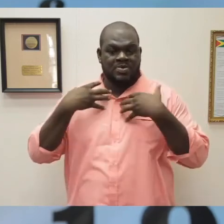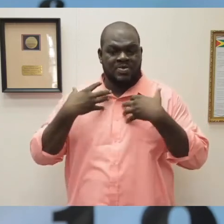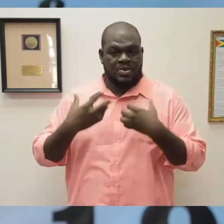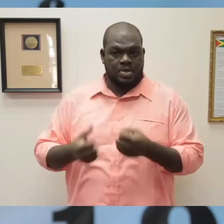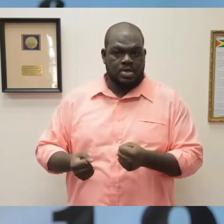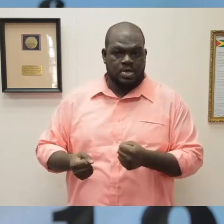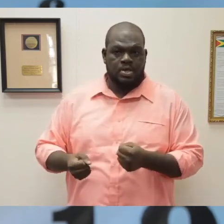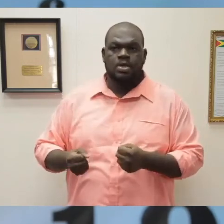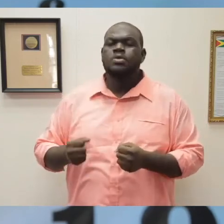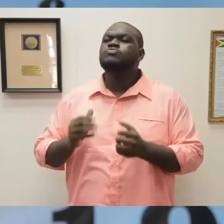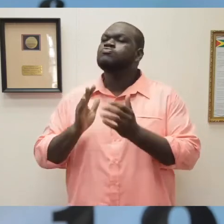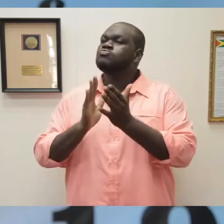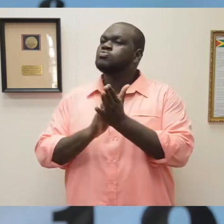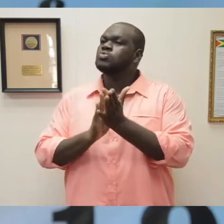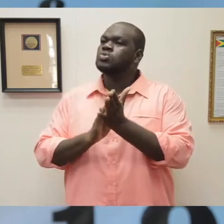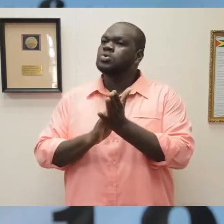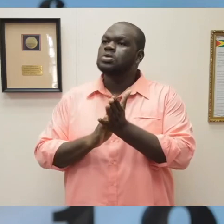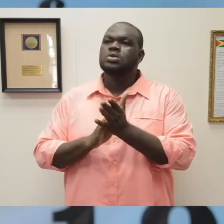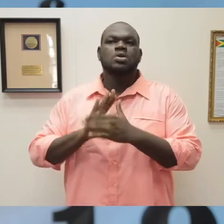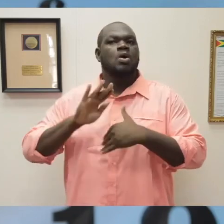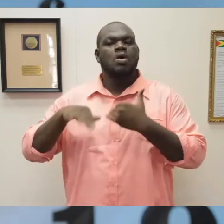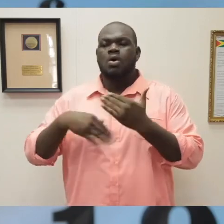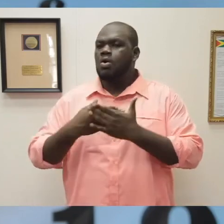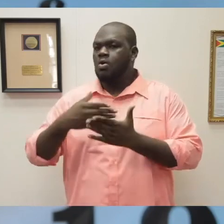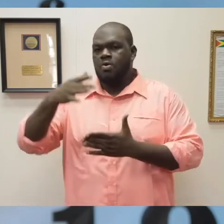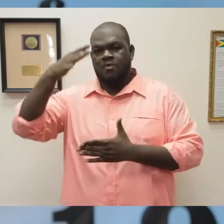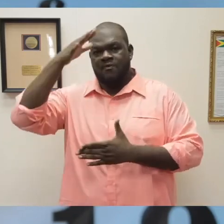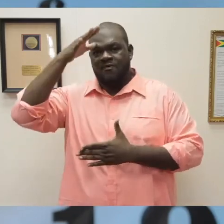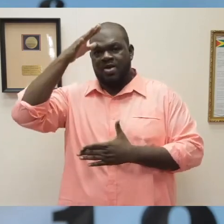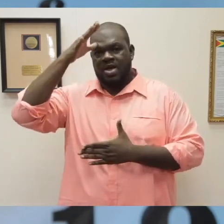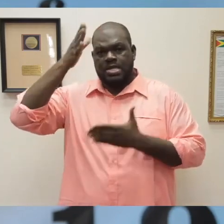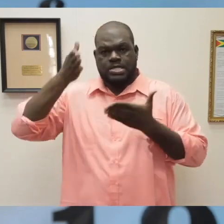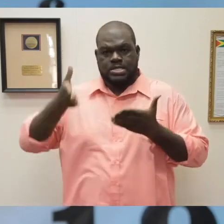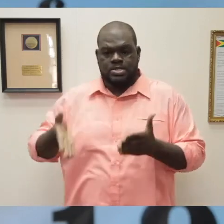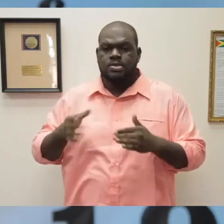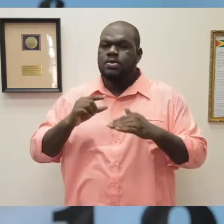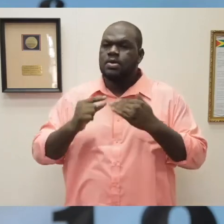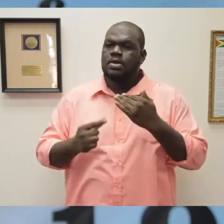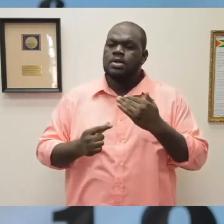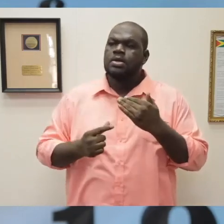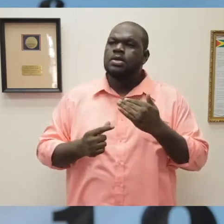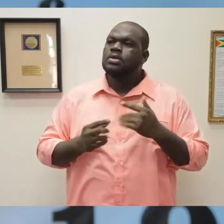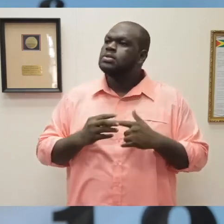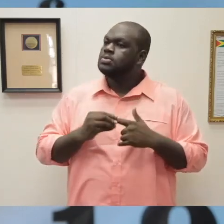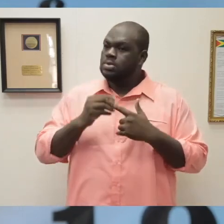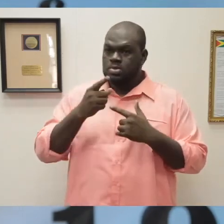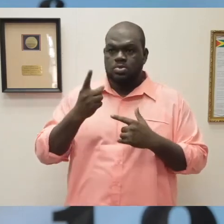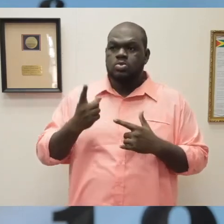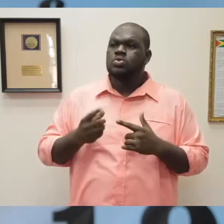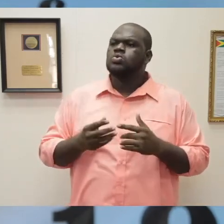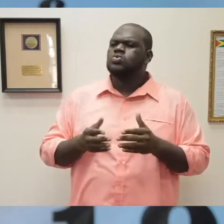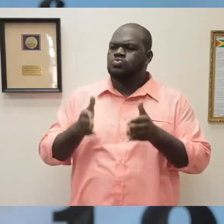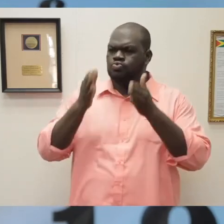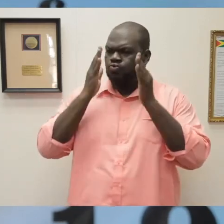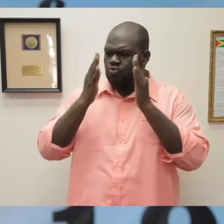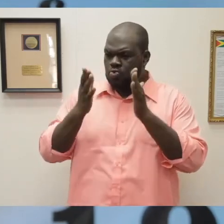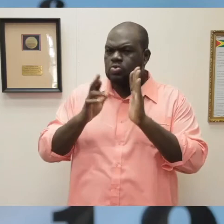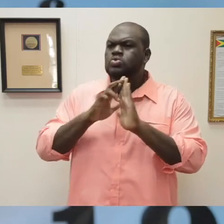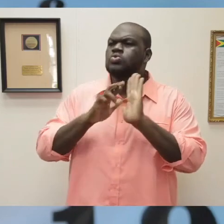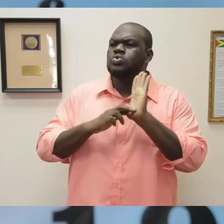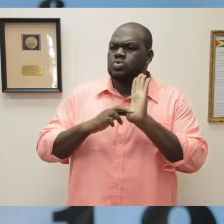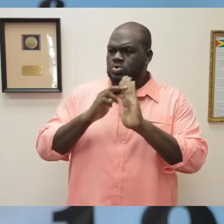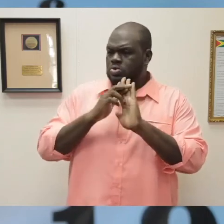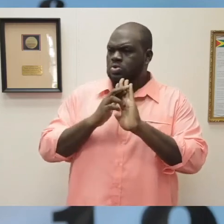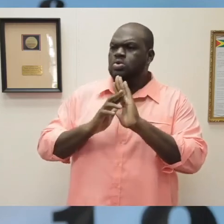those who have complied with all the regulations in doing their part to protect their family